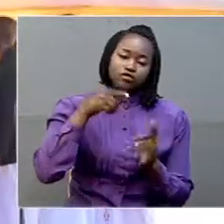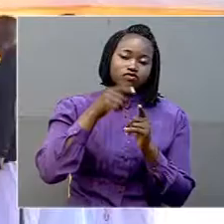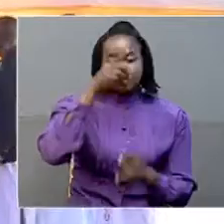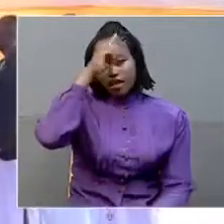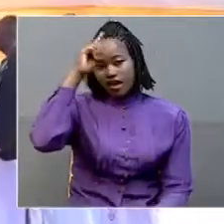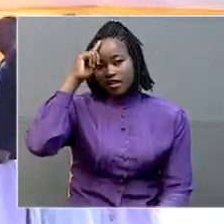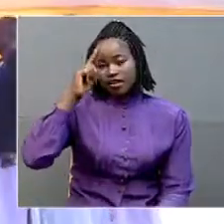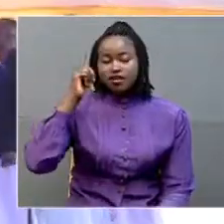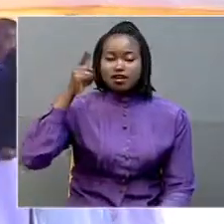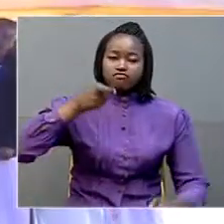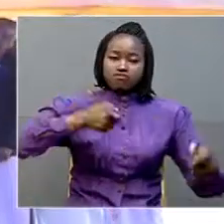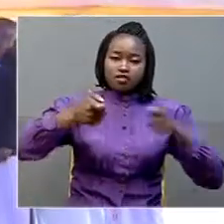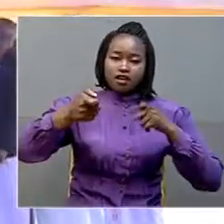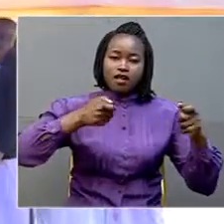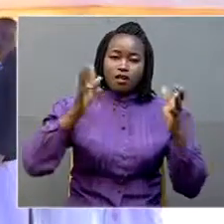christian let